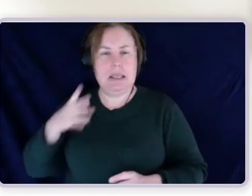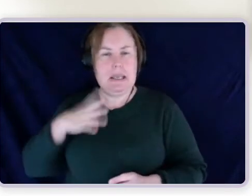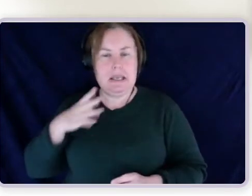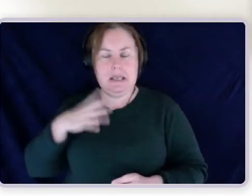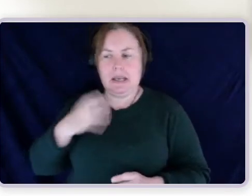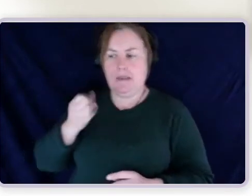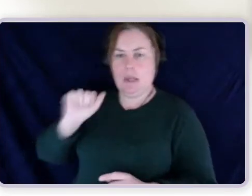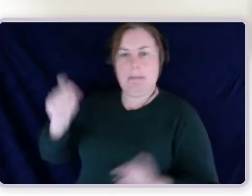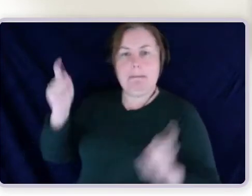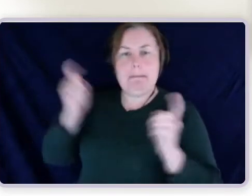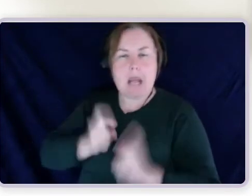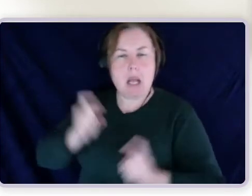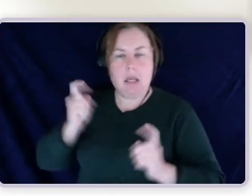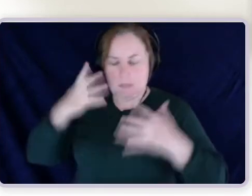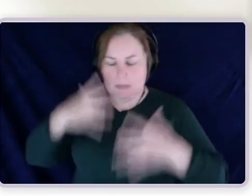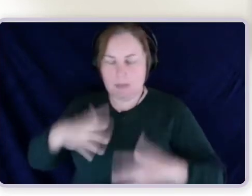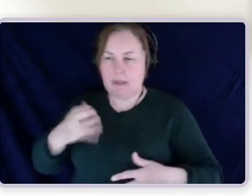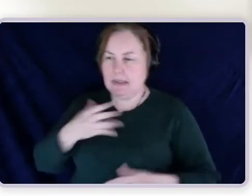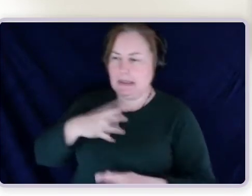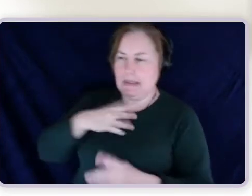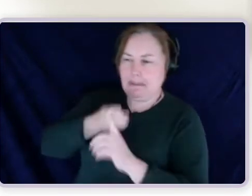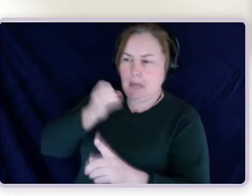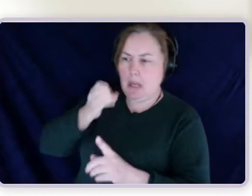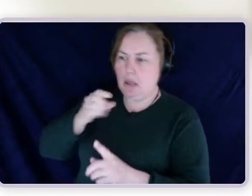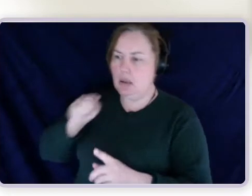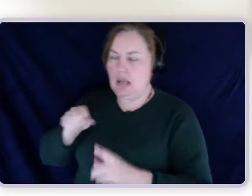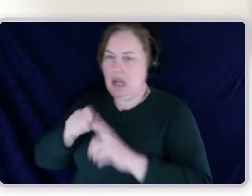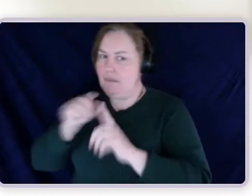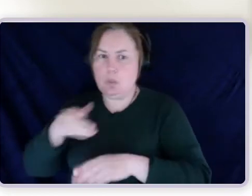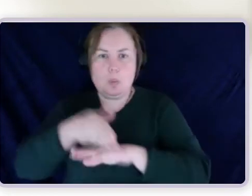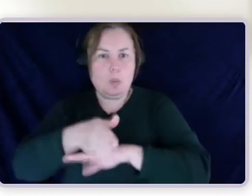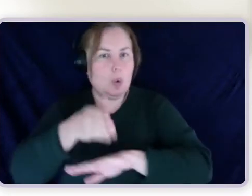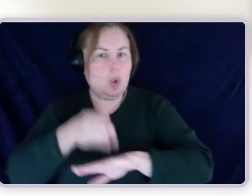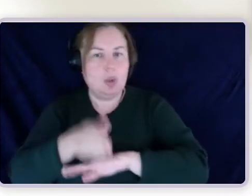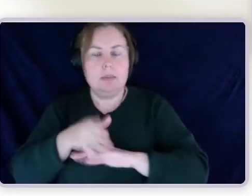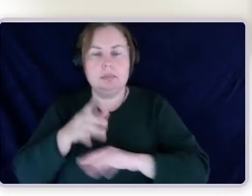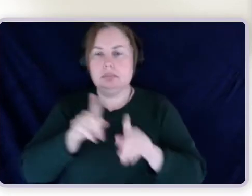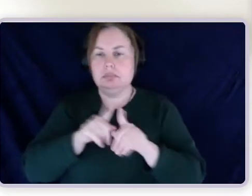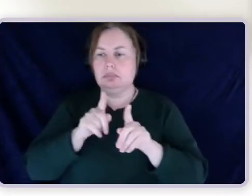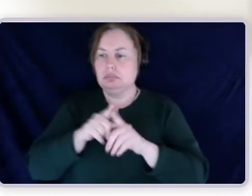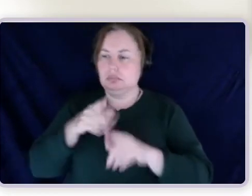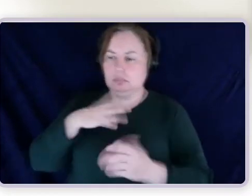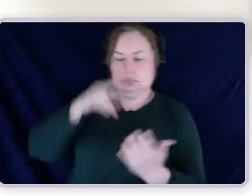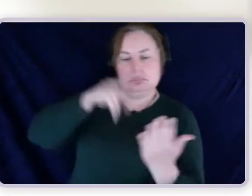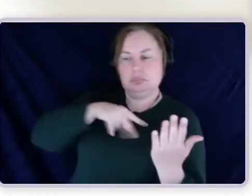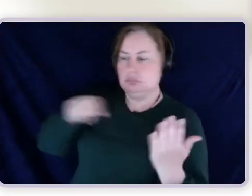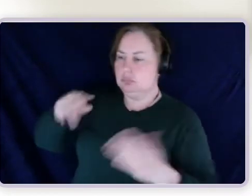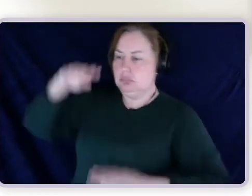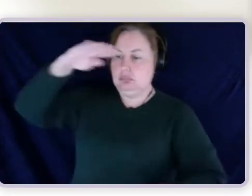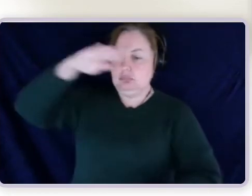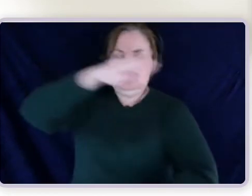impact of the pain assessed under one of the other tables, whether it's upper limb, because the pain is affecting their arms and hands,